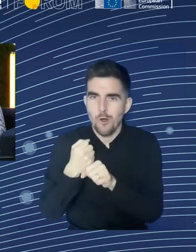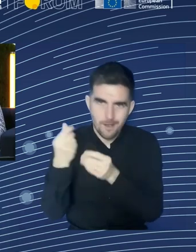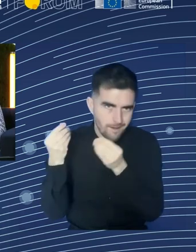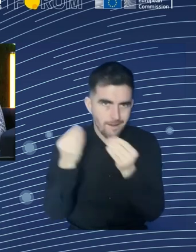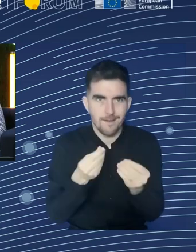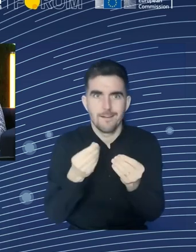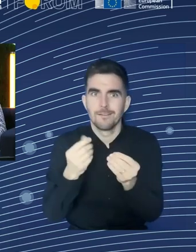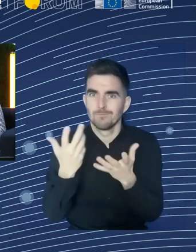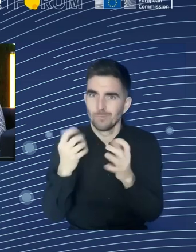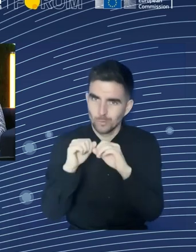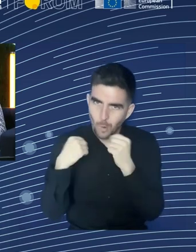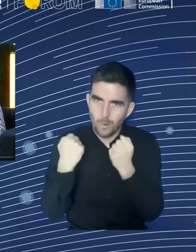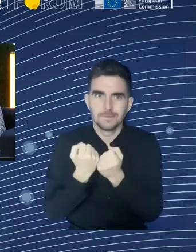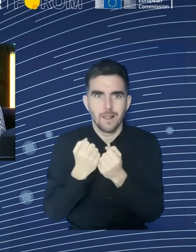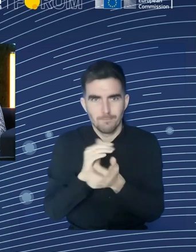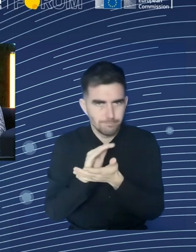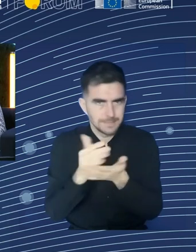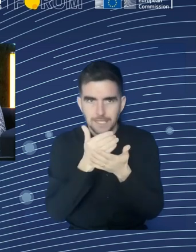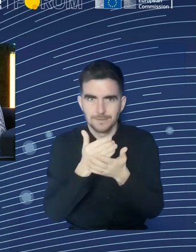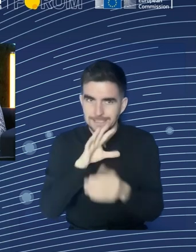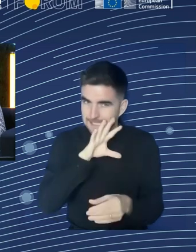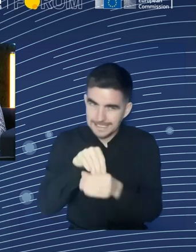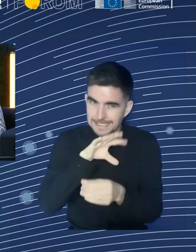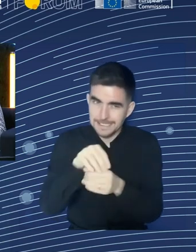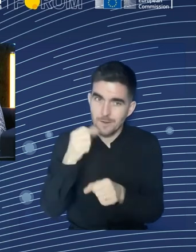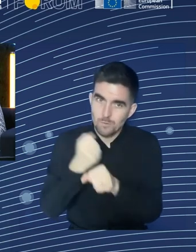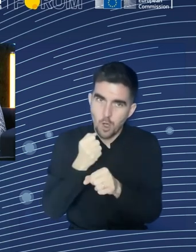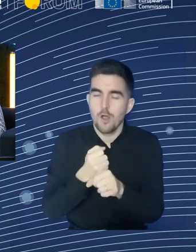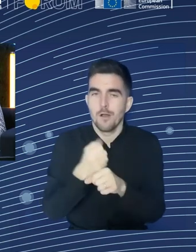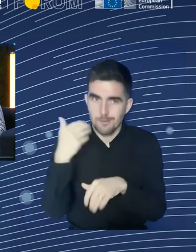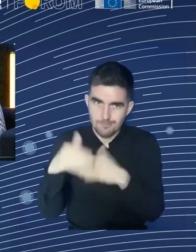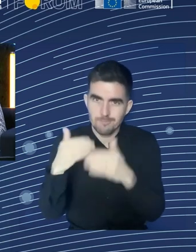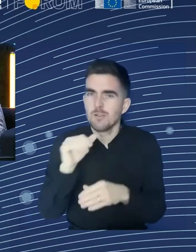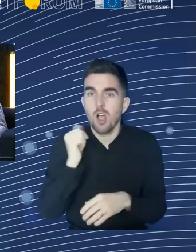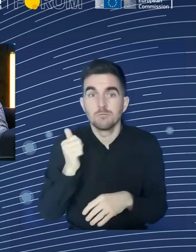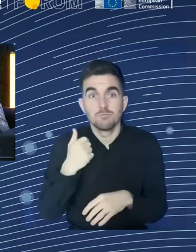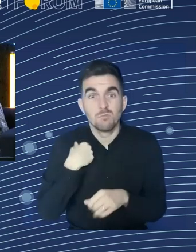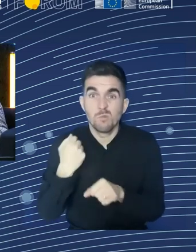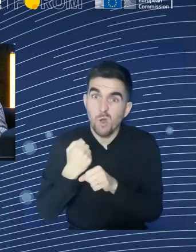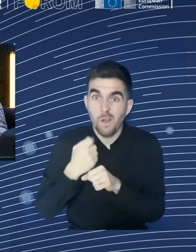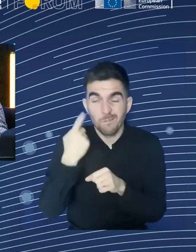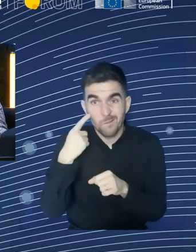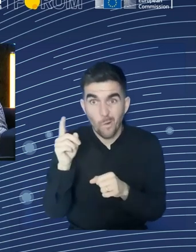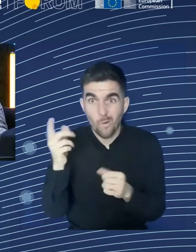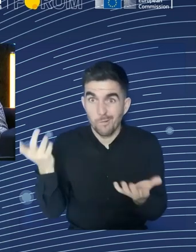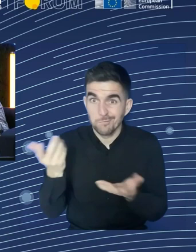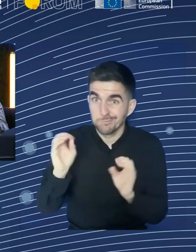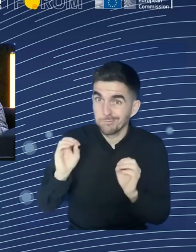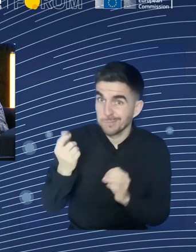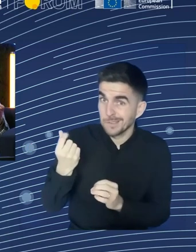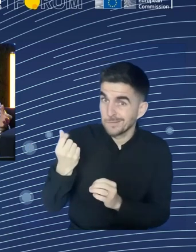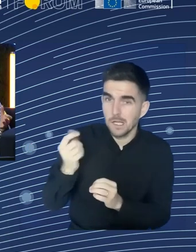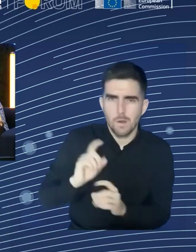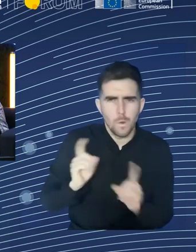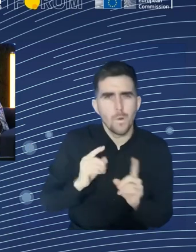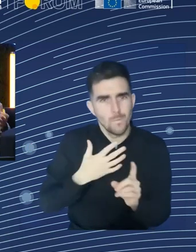high-level group with the representatives of youth organizations that basically showed that it is also important for them to see